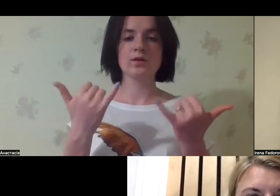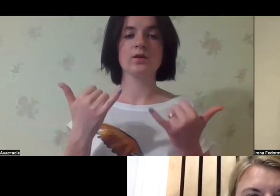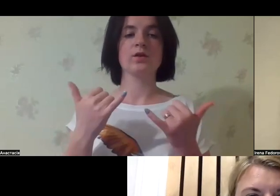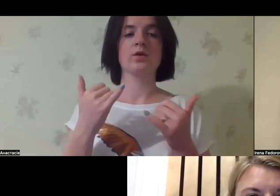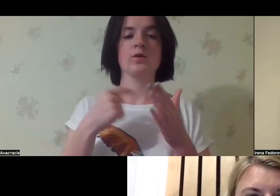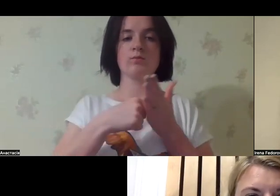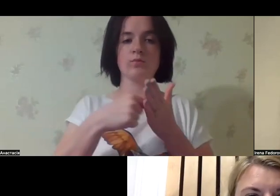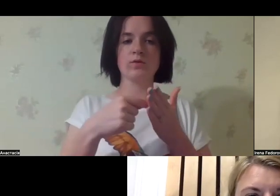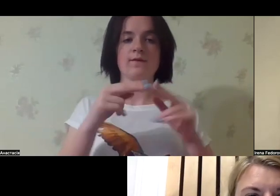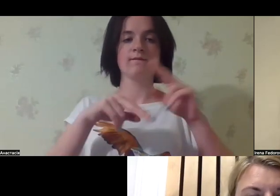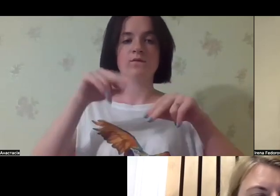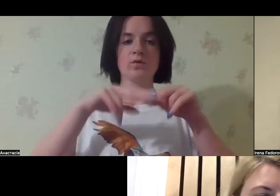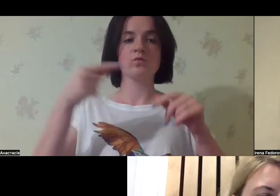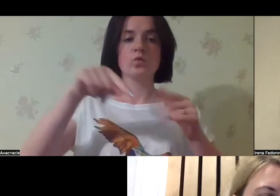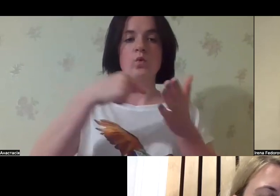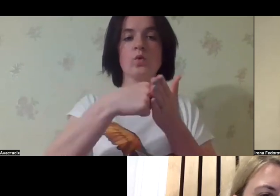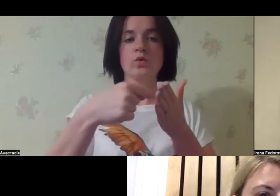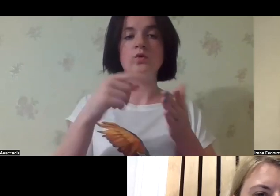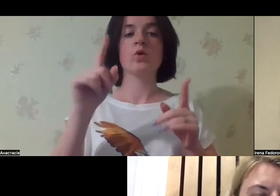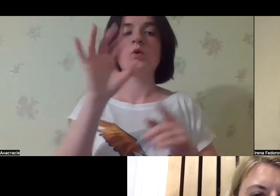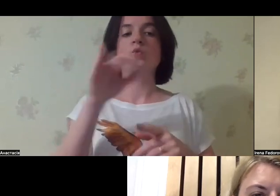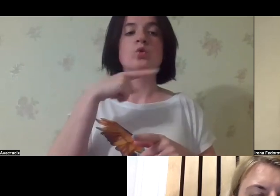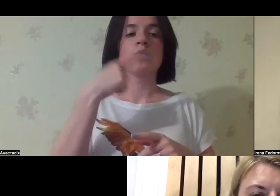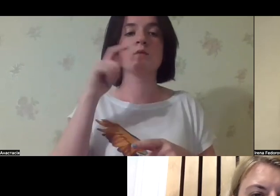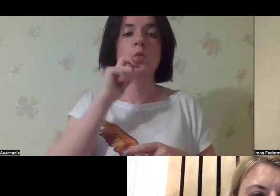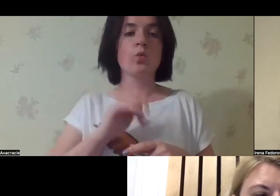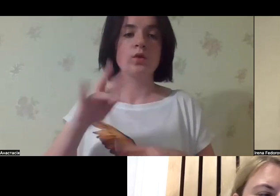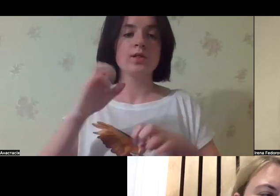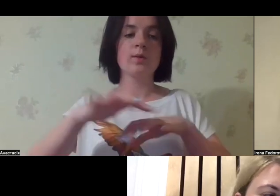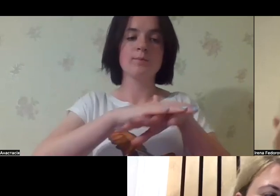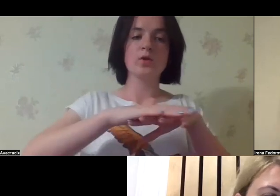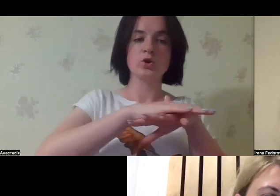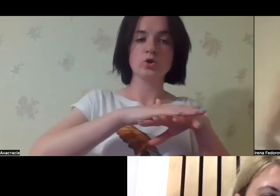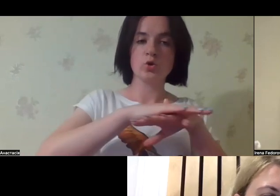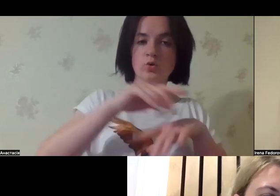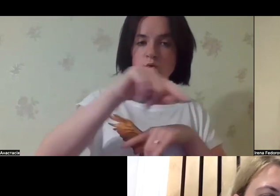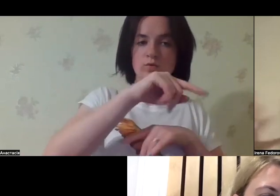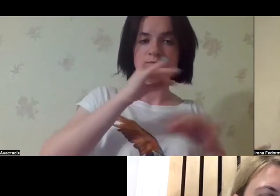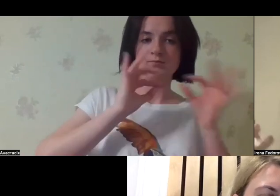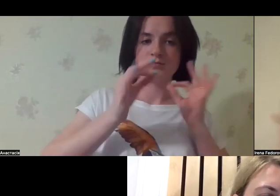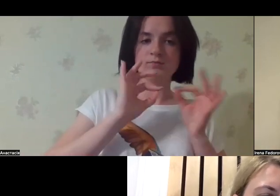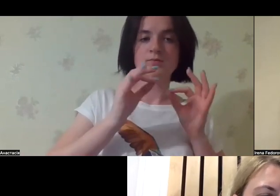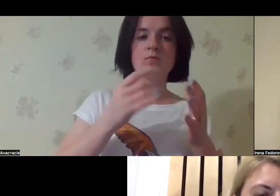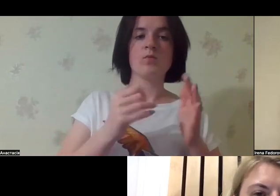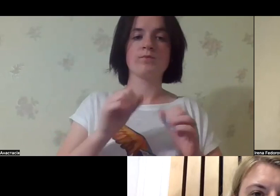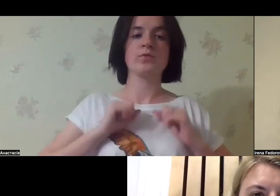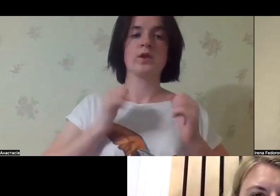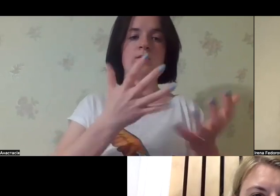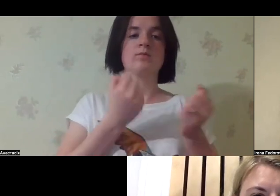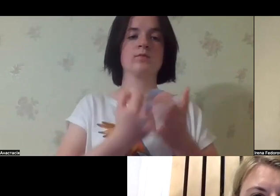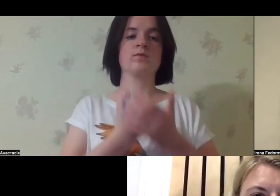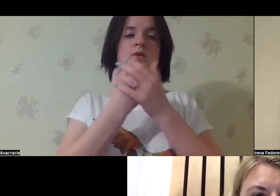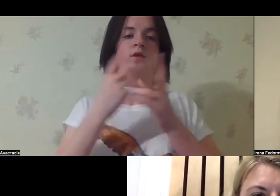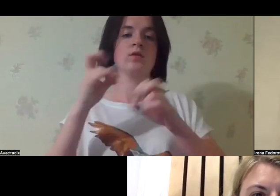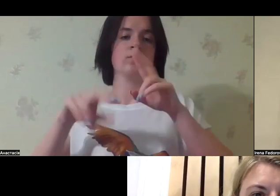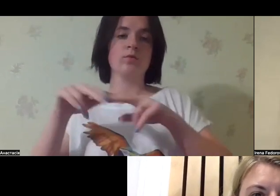And also, I need to say in conclusion that in the context of recovery, as part of this narrative that Ukraine promotes